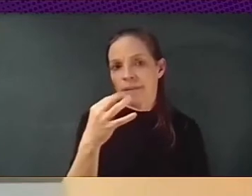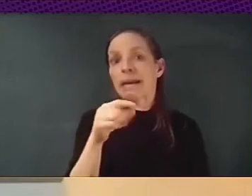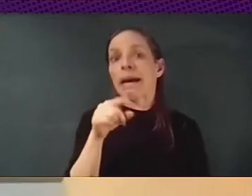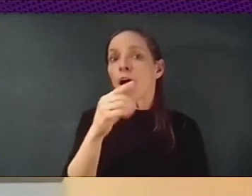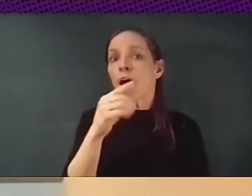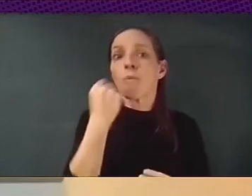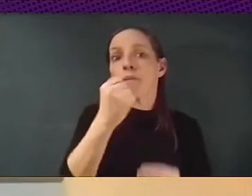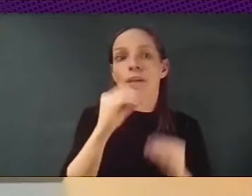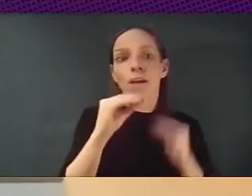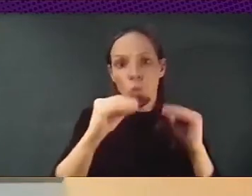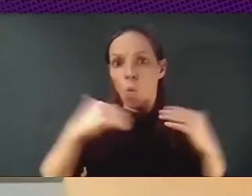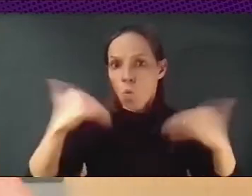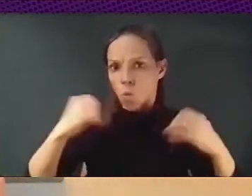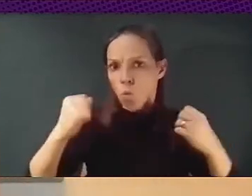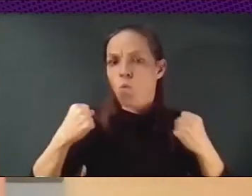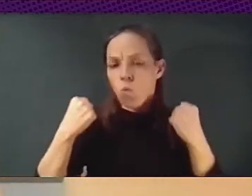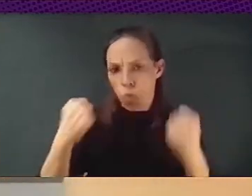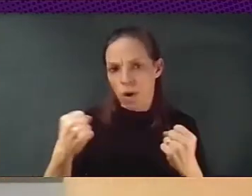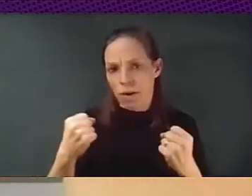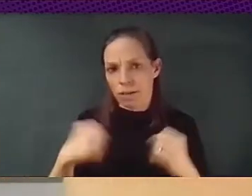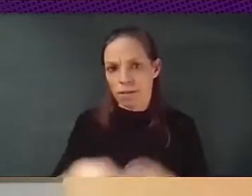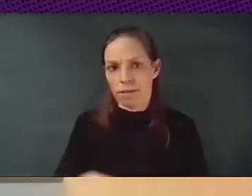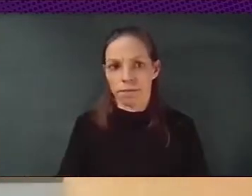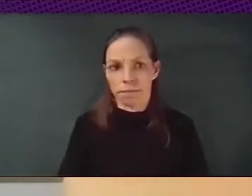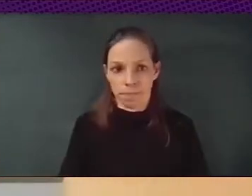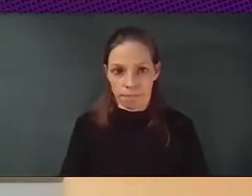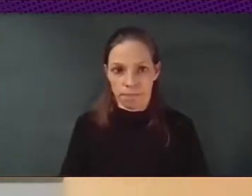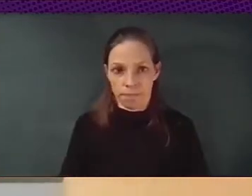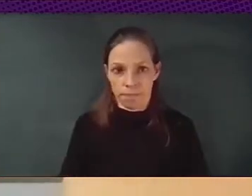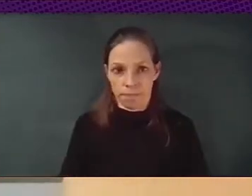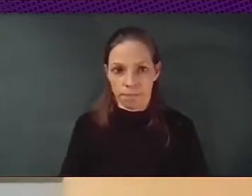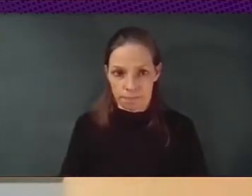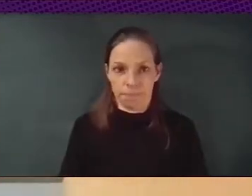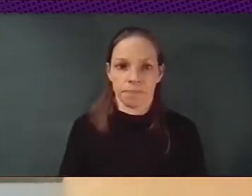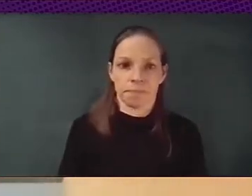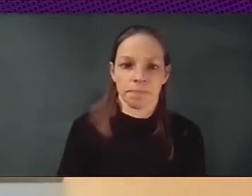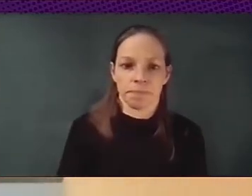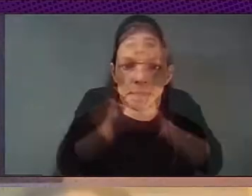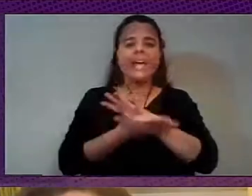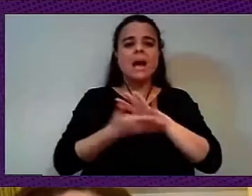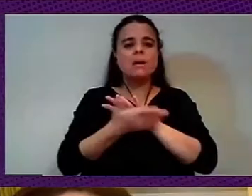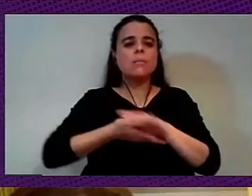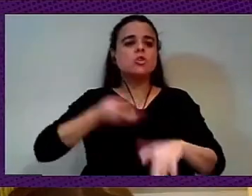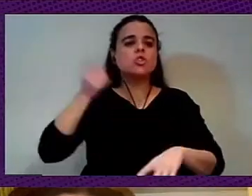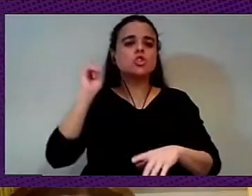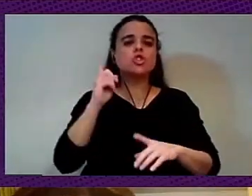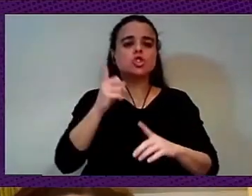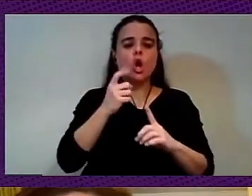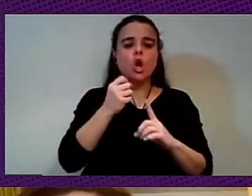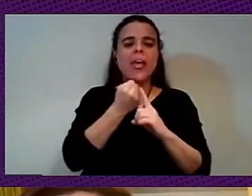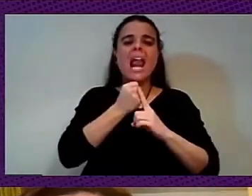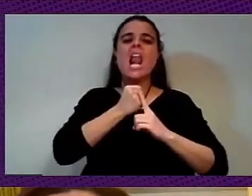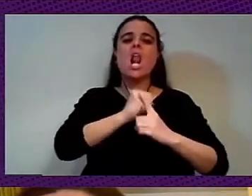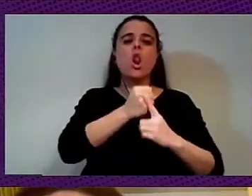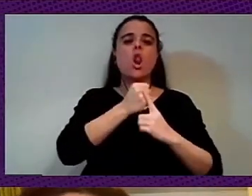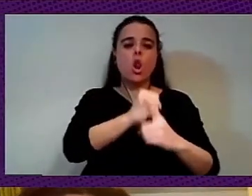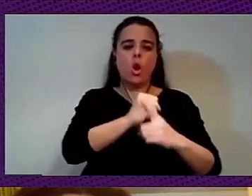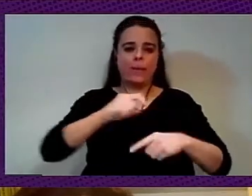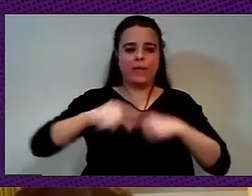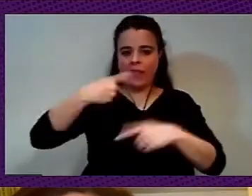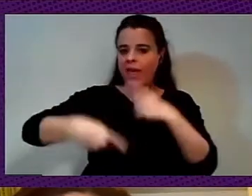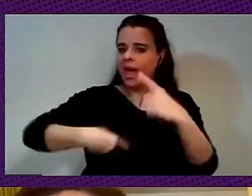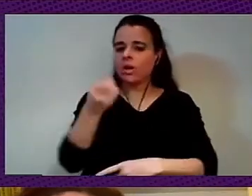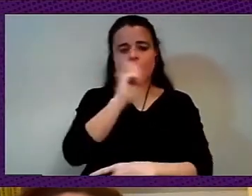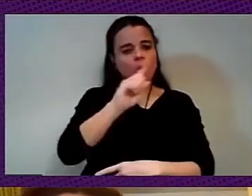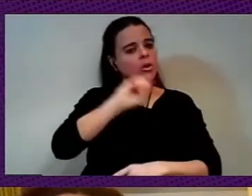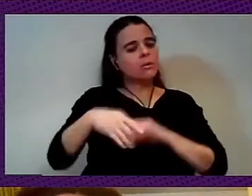the lobbying that they do on a day to day, but it's also the ideology around digital. So many people talk about